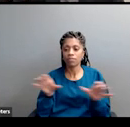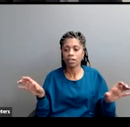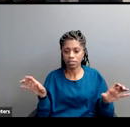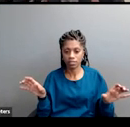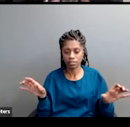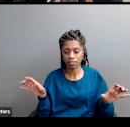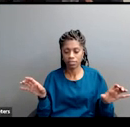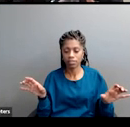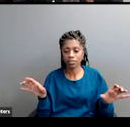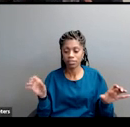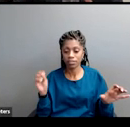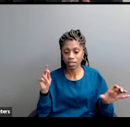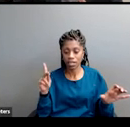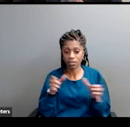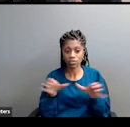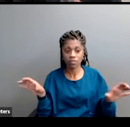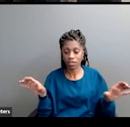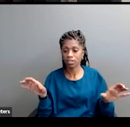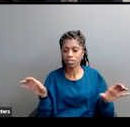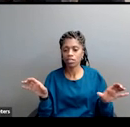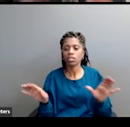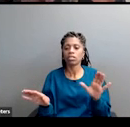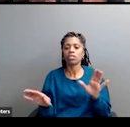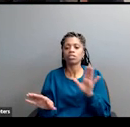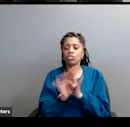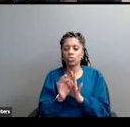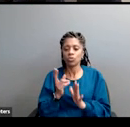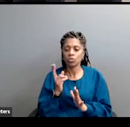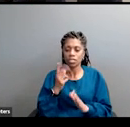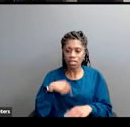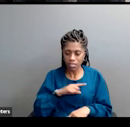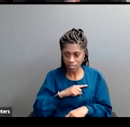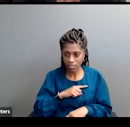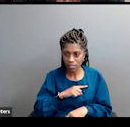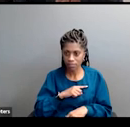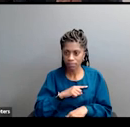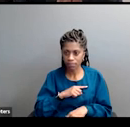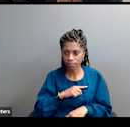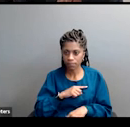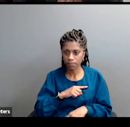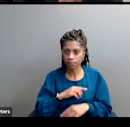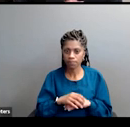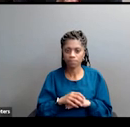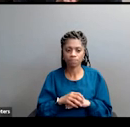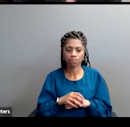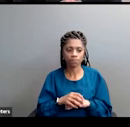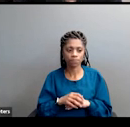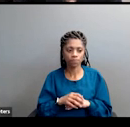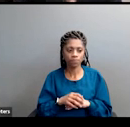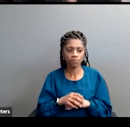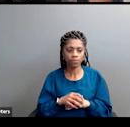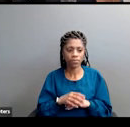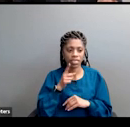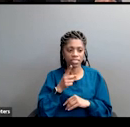Choose us. Listen to the pragmatism of this. Again, I really want to emphasize this. This is a two part